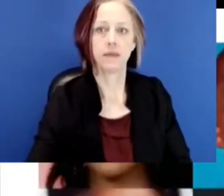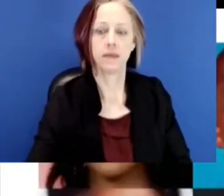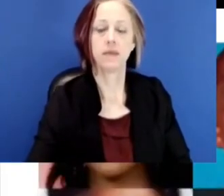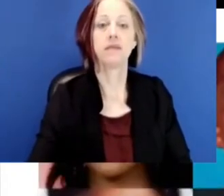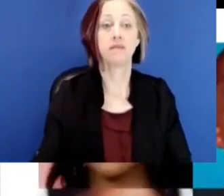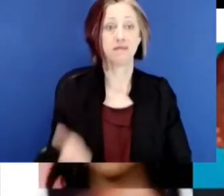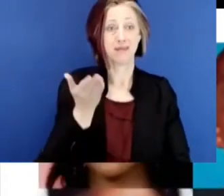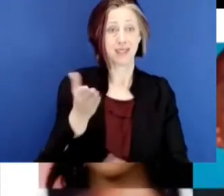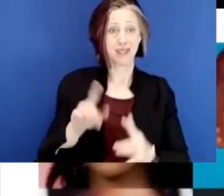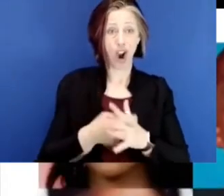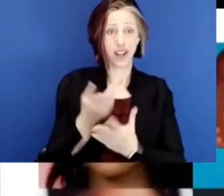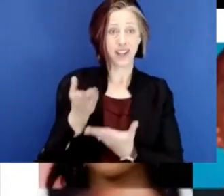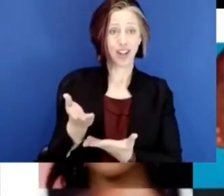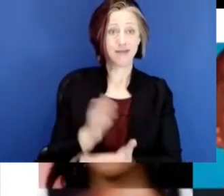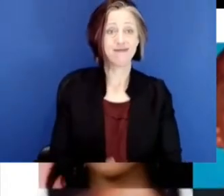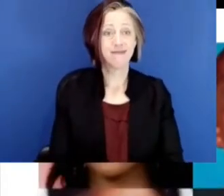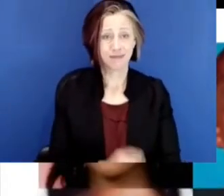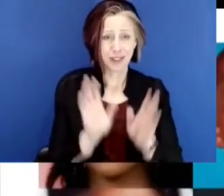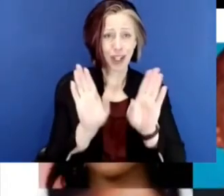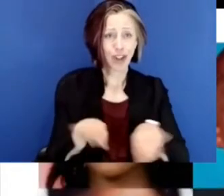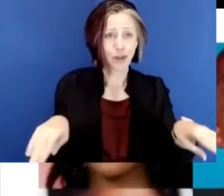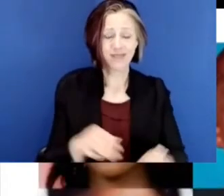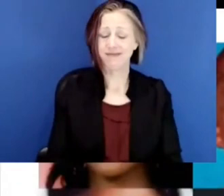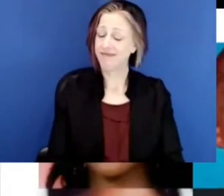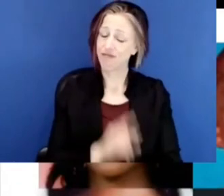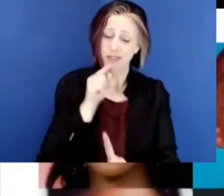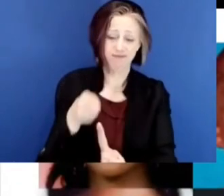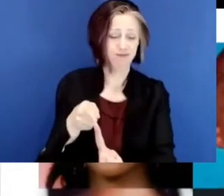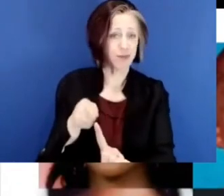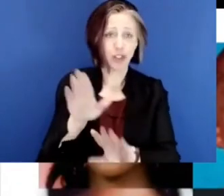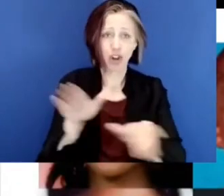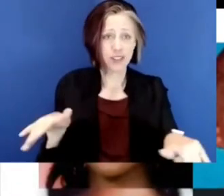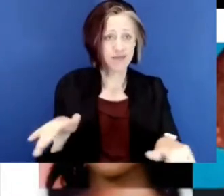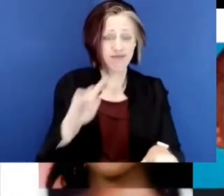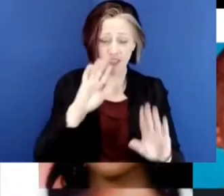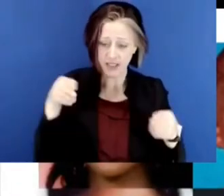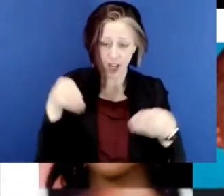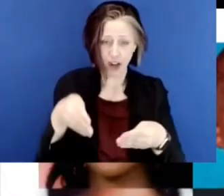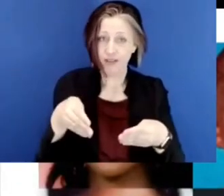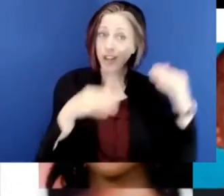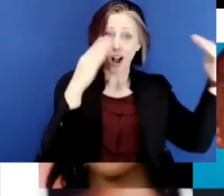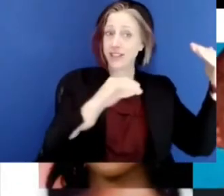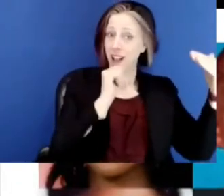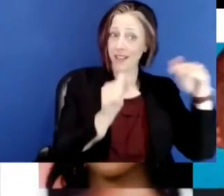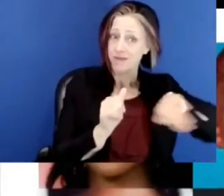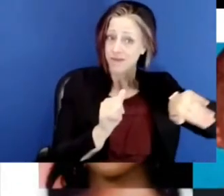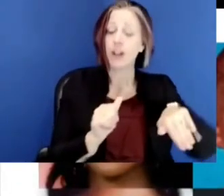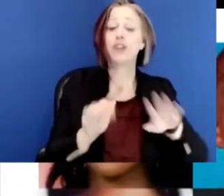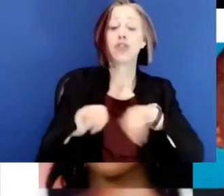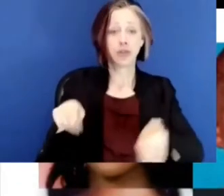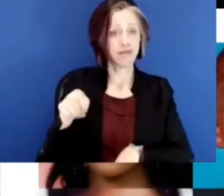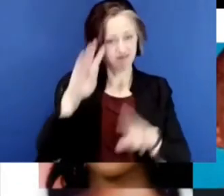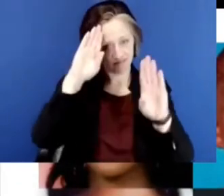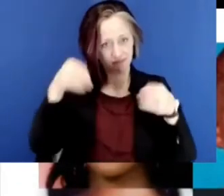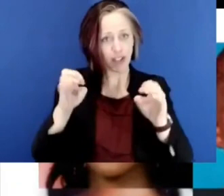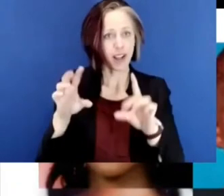So this is where it started for us. Um, the children, it's always about the children. If children are at the center, not the adults of, of